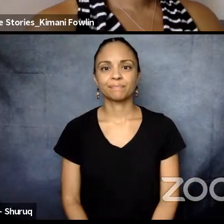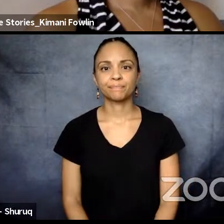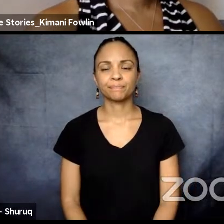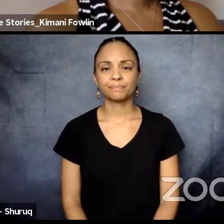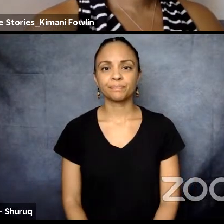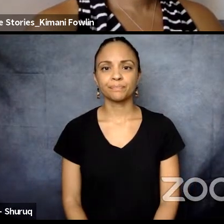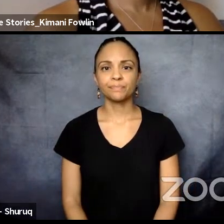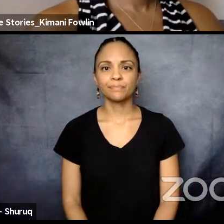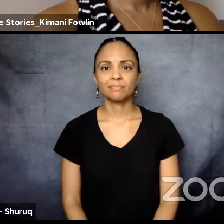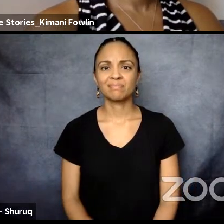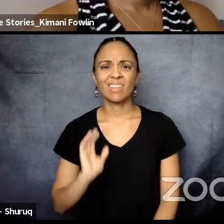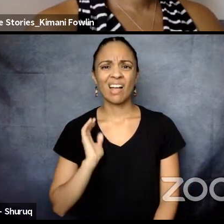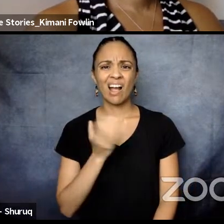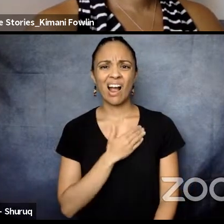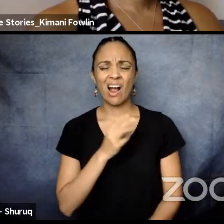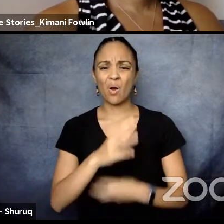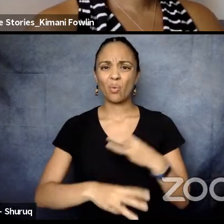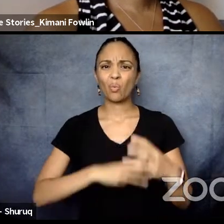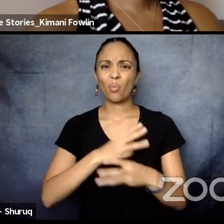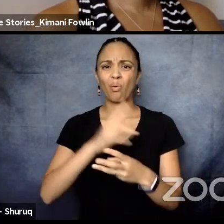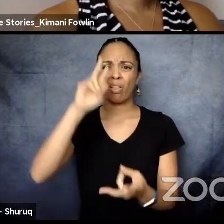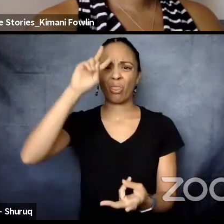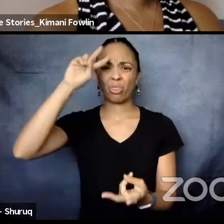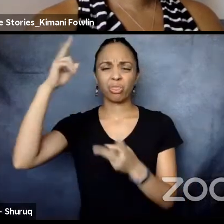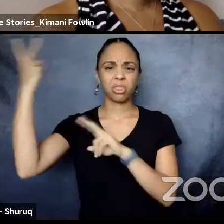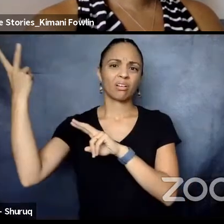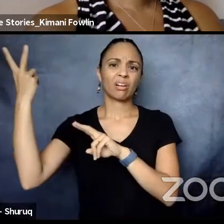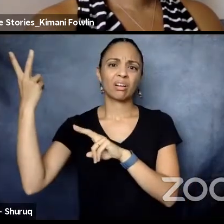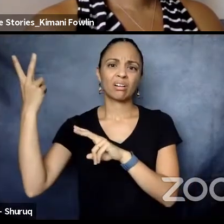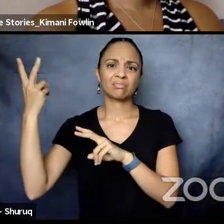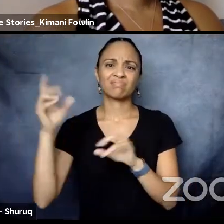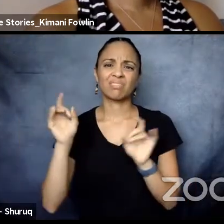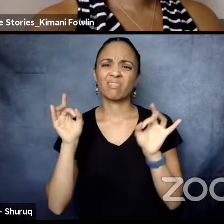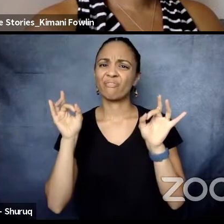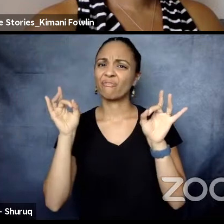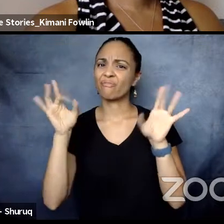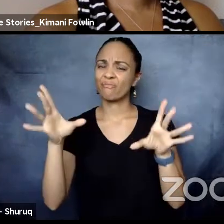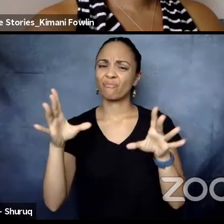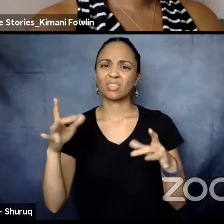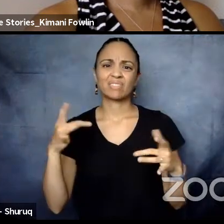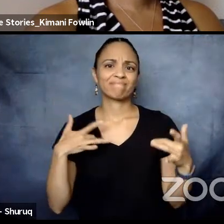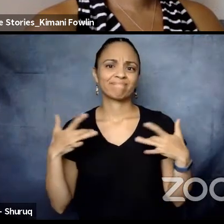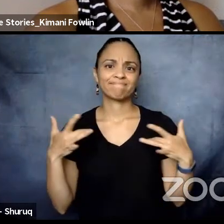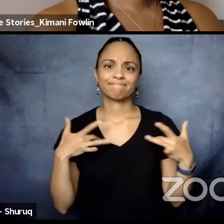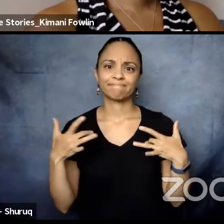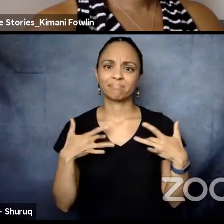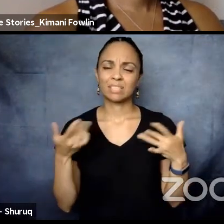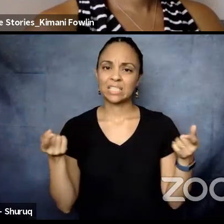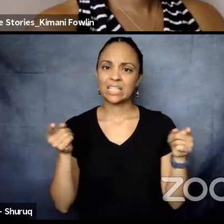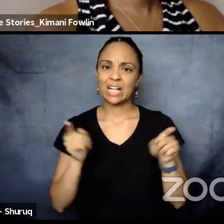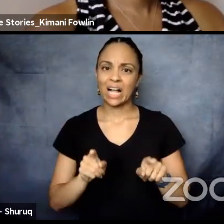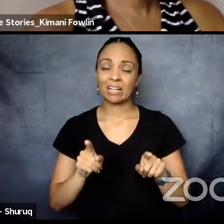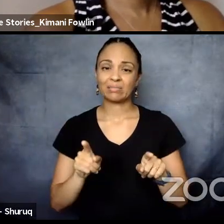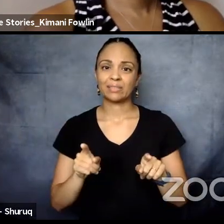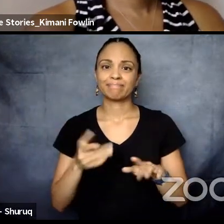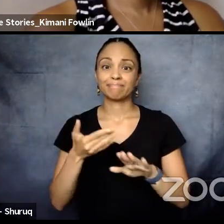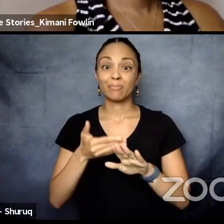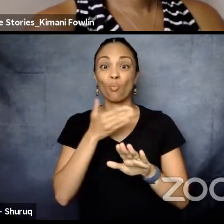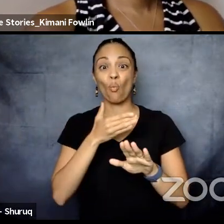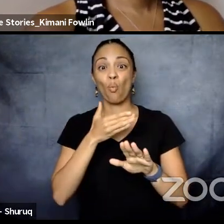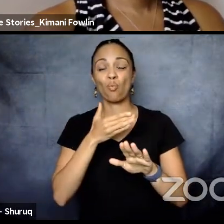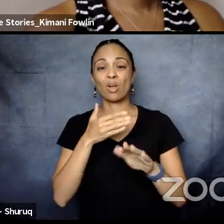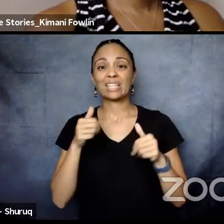horrible events ensued and is ensuing nationally and